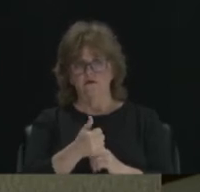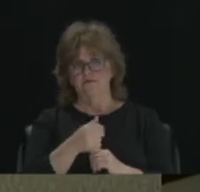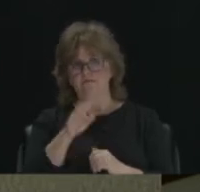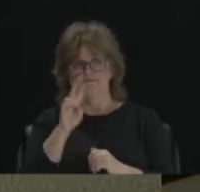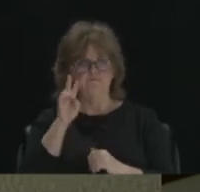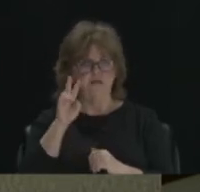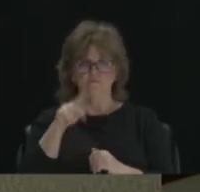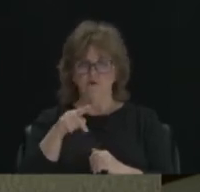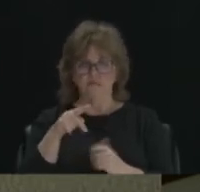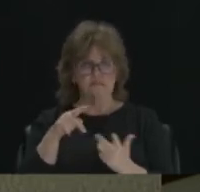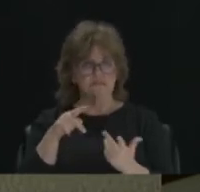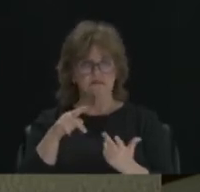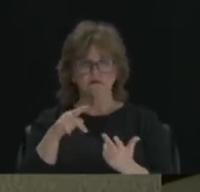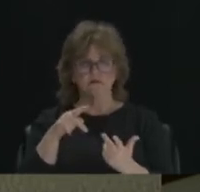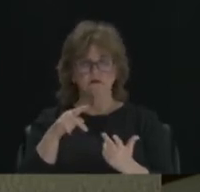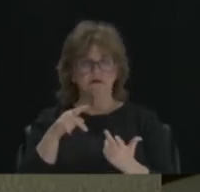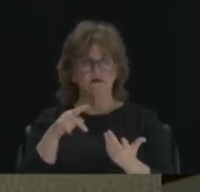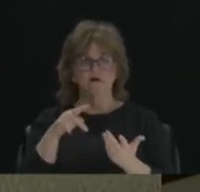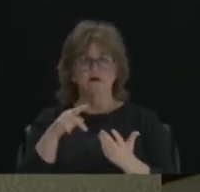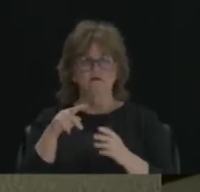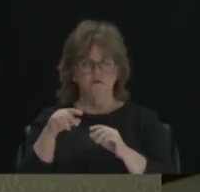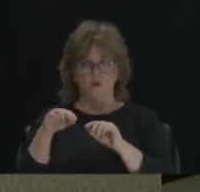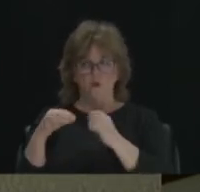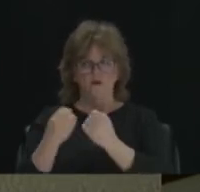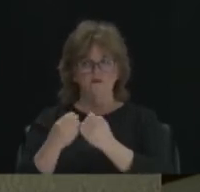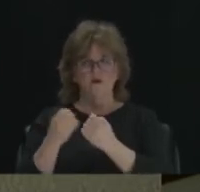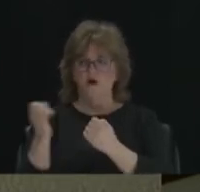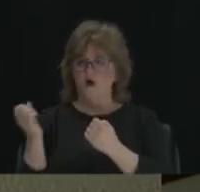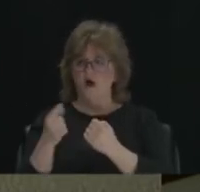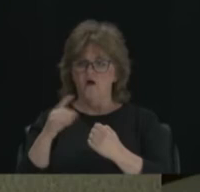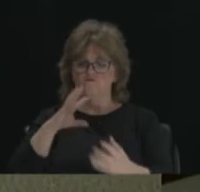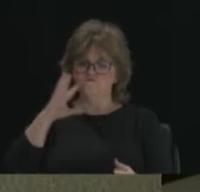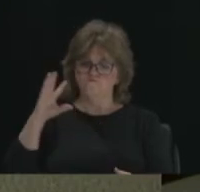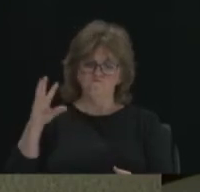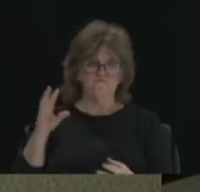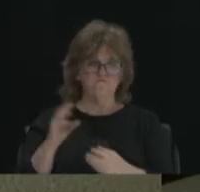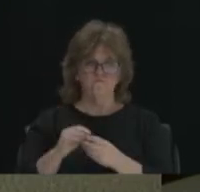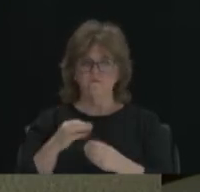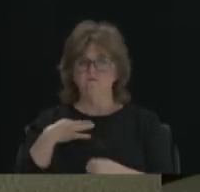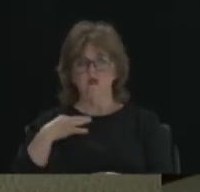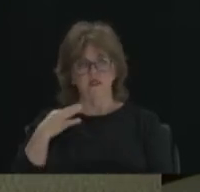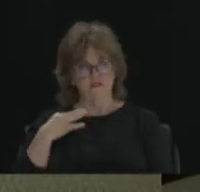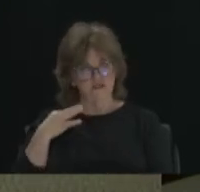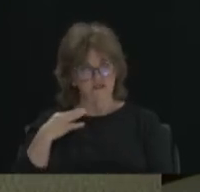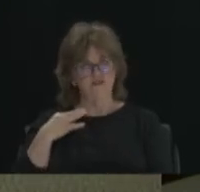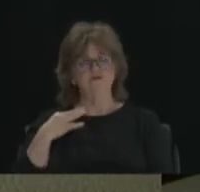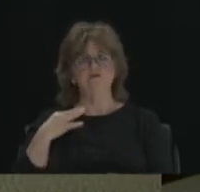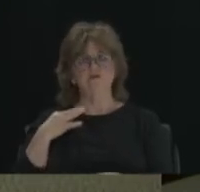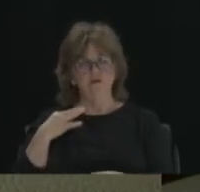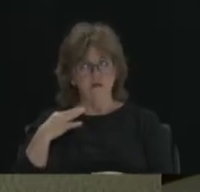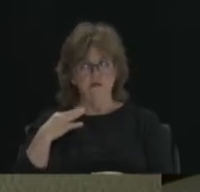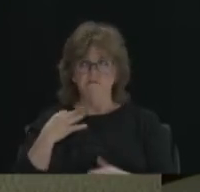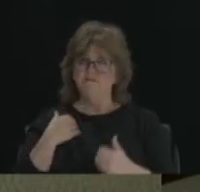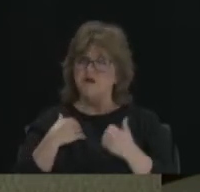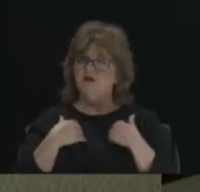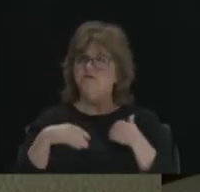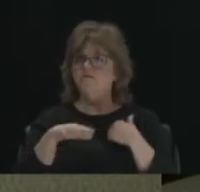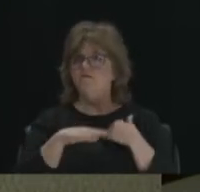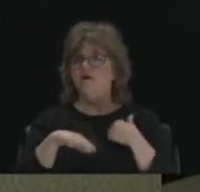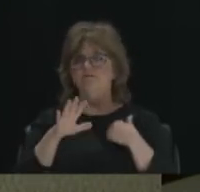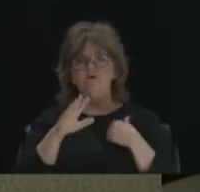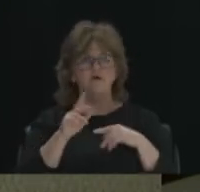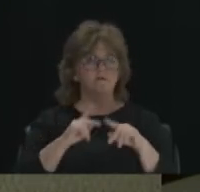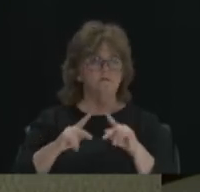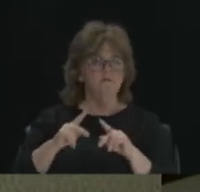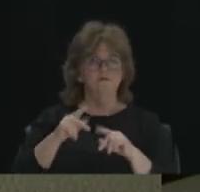presidents, the vice presidents who's led this organization, everybody in the organization is volunteers. We have maybe about five people that's